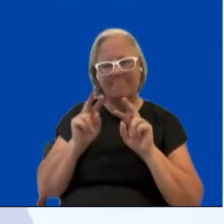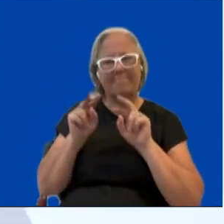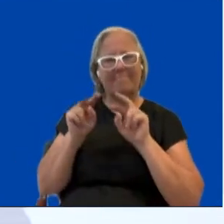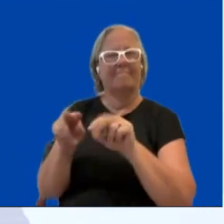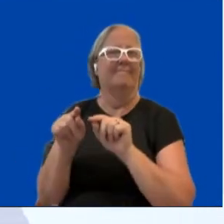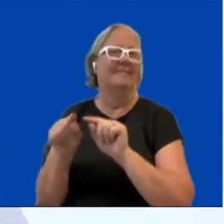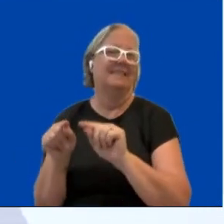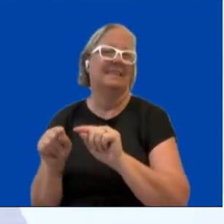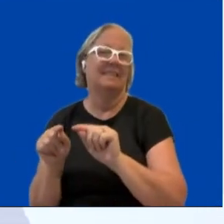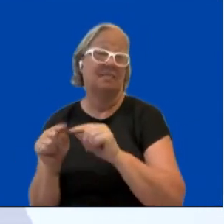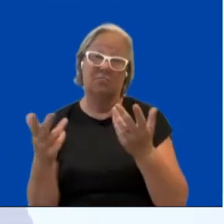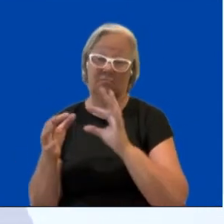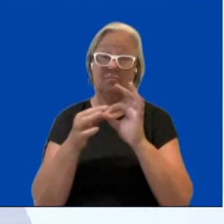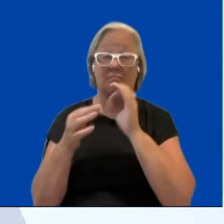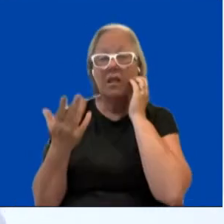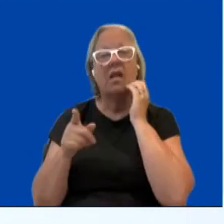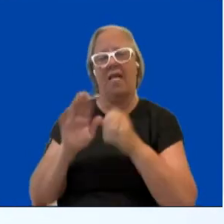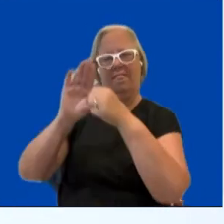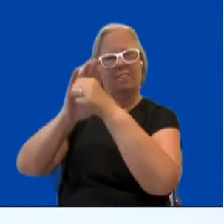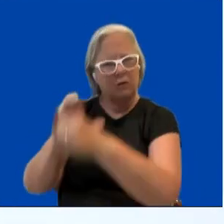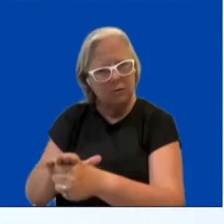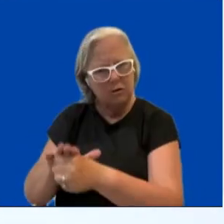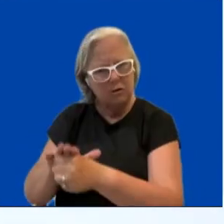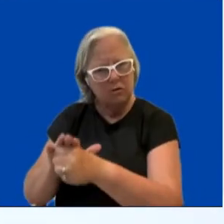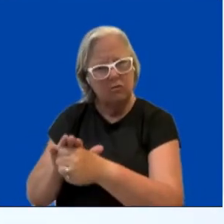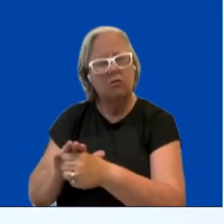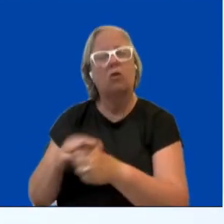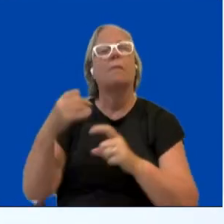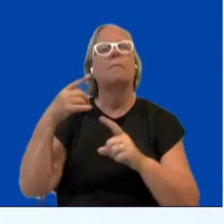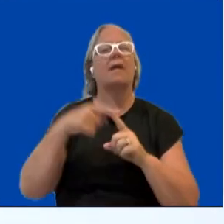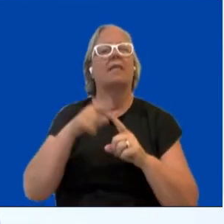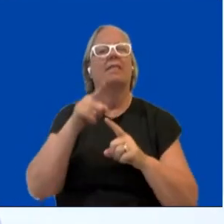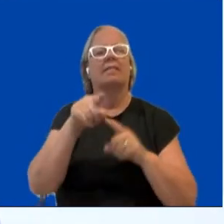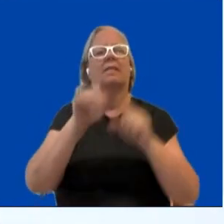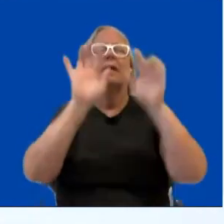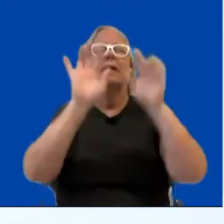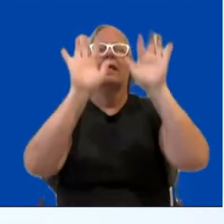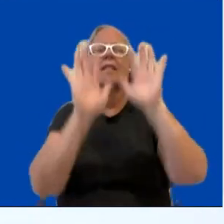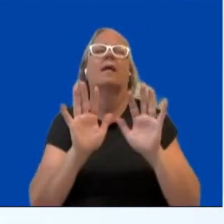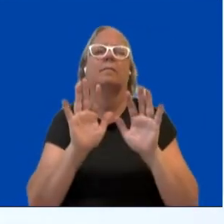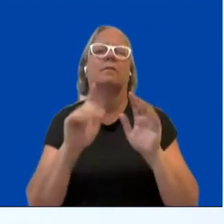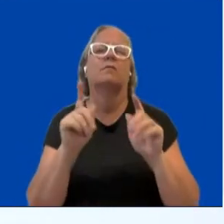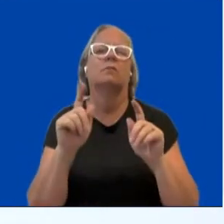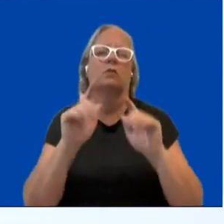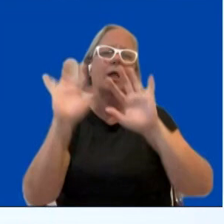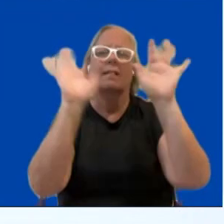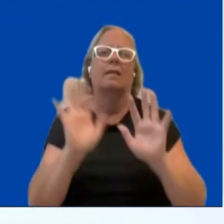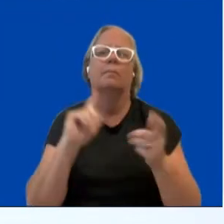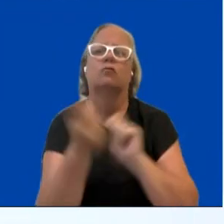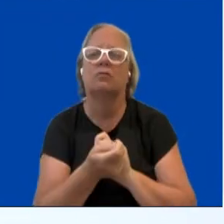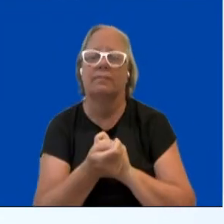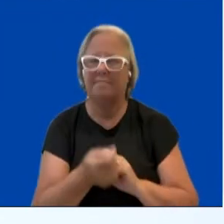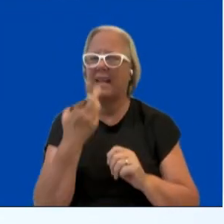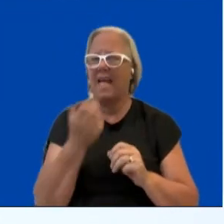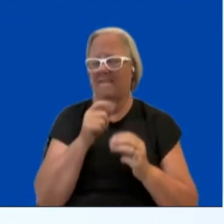discriminations and climate change. And there's two reasons why that's really important. The first reason, I think, is what we're talking about. So really